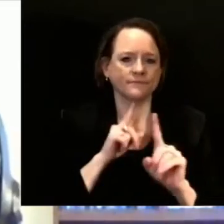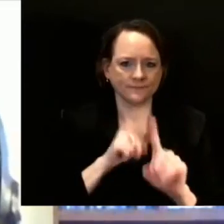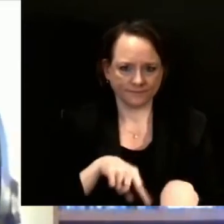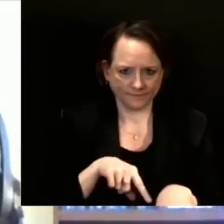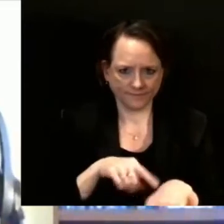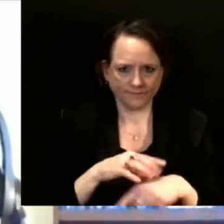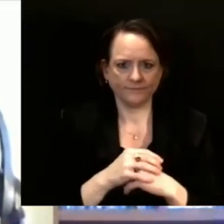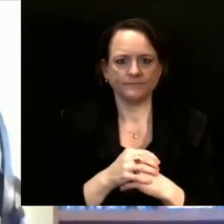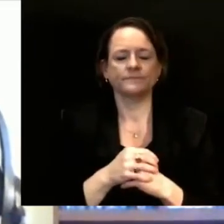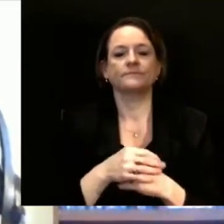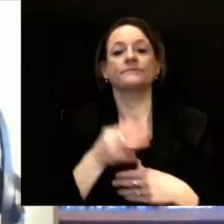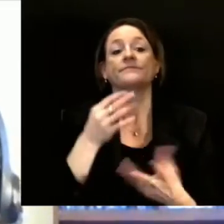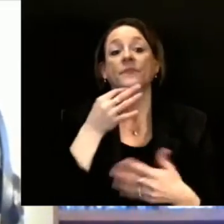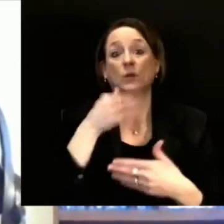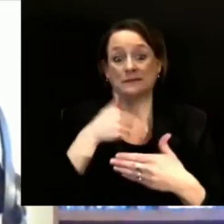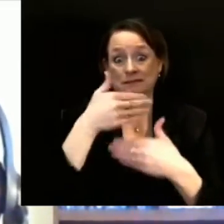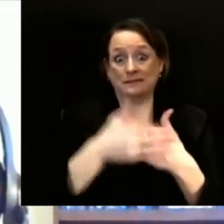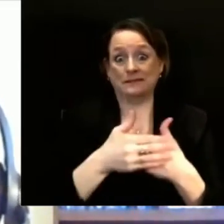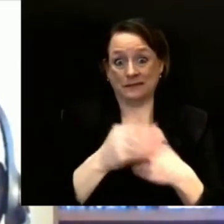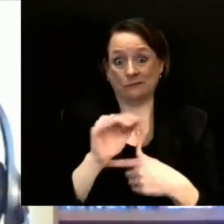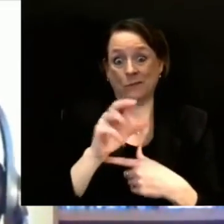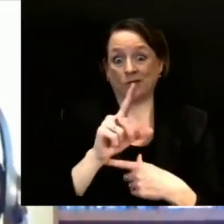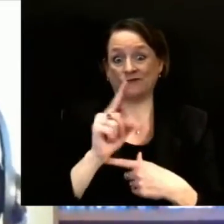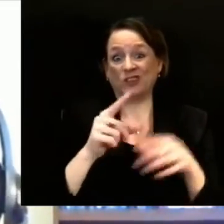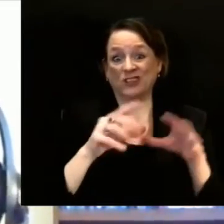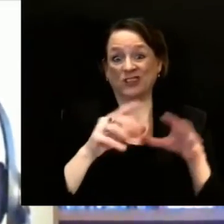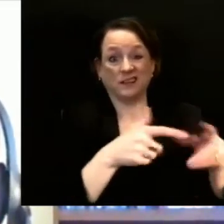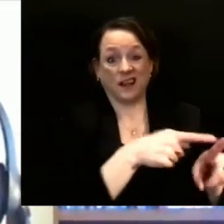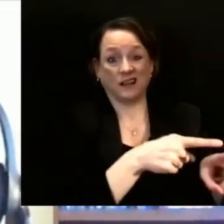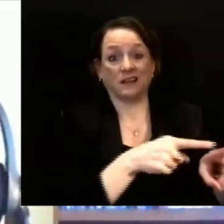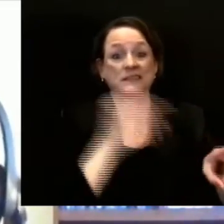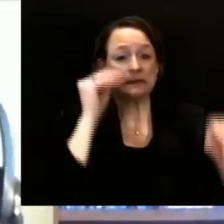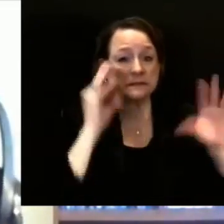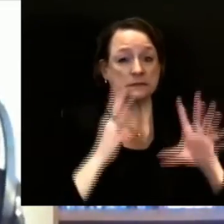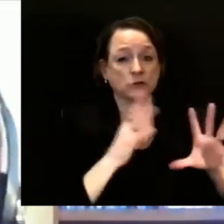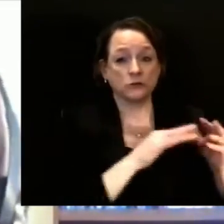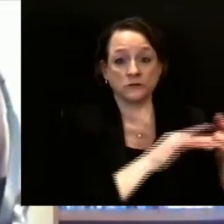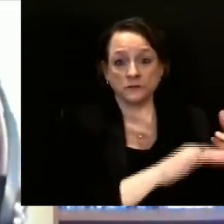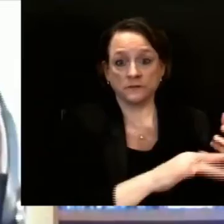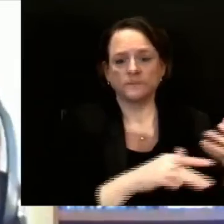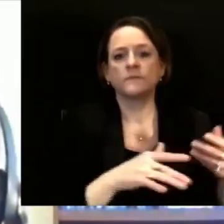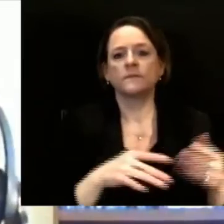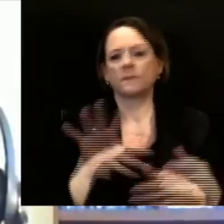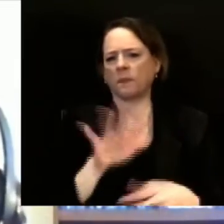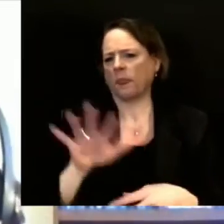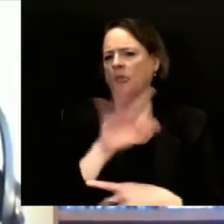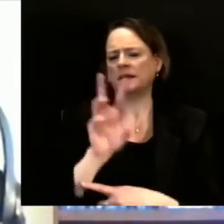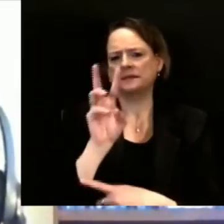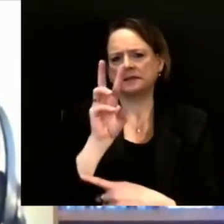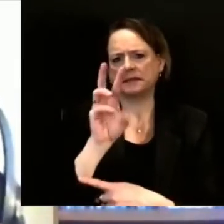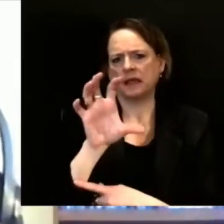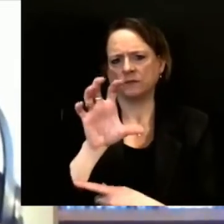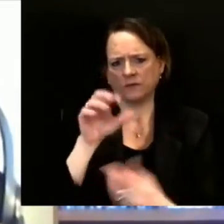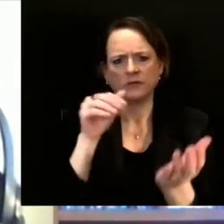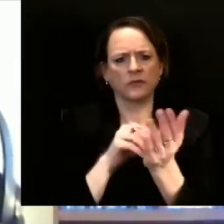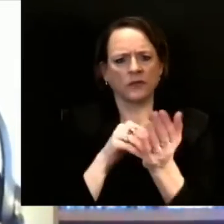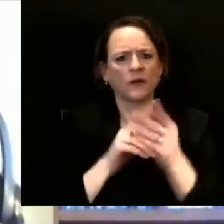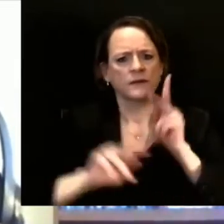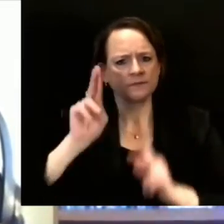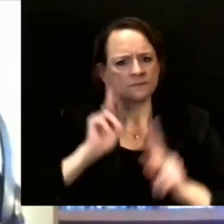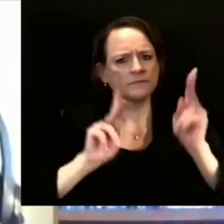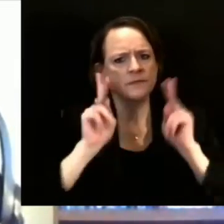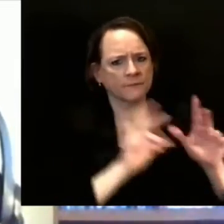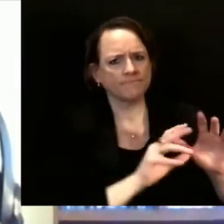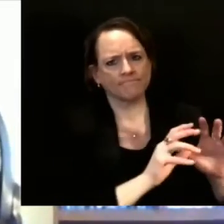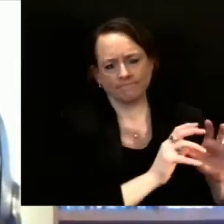we hope will be able to start receiving vaccine on March 1st. So only a little bit smaller than our 65